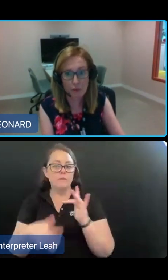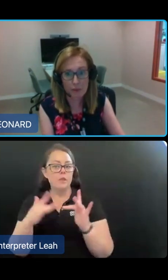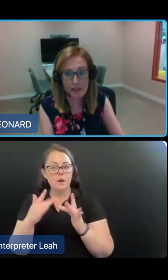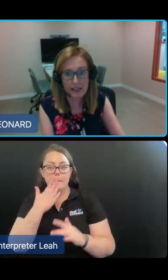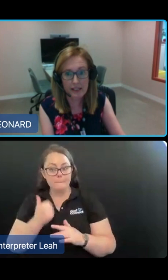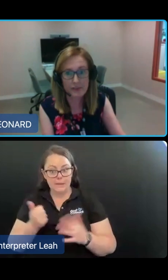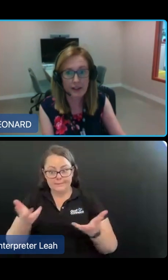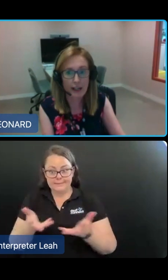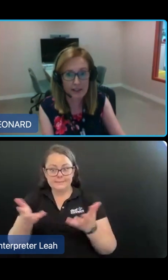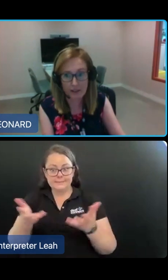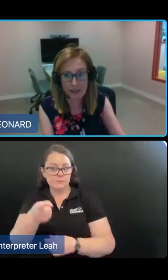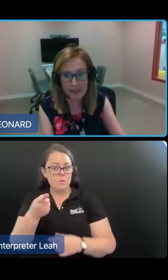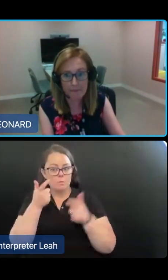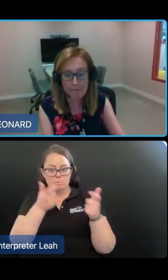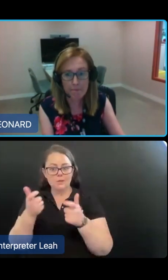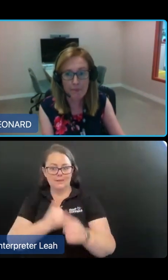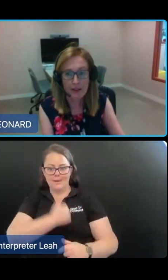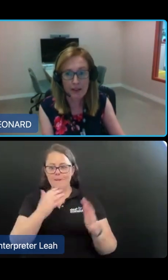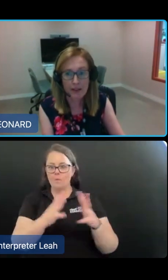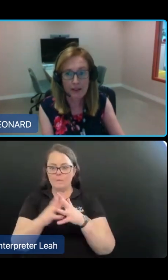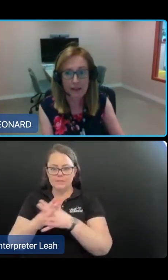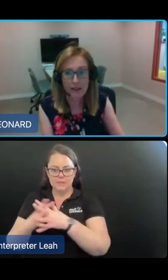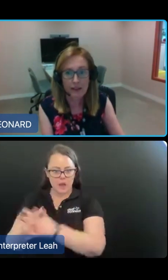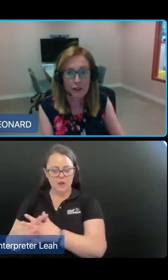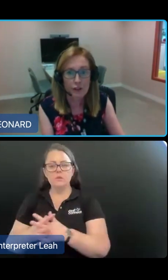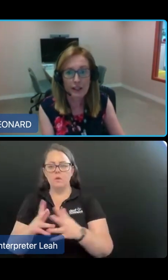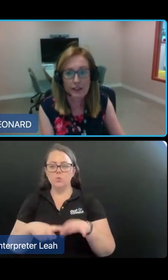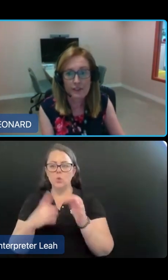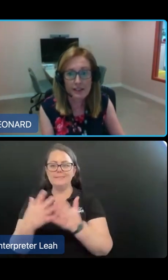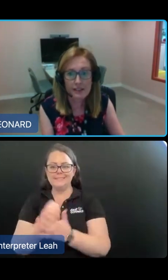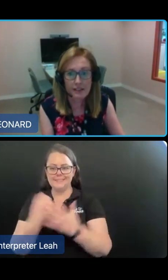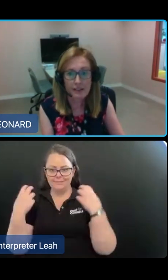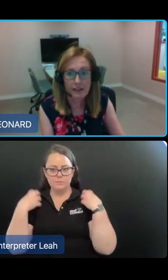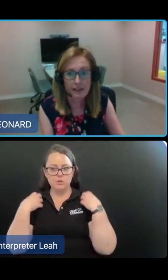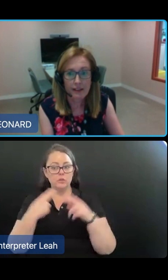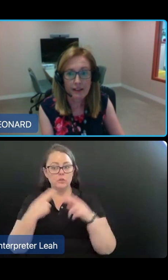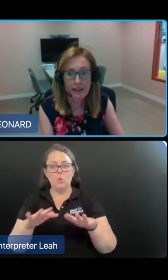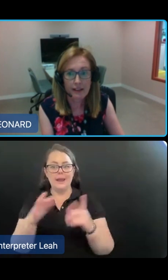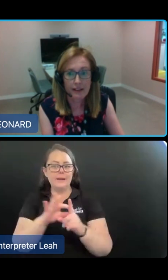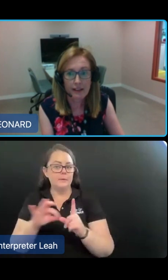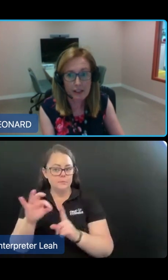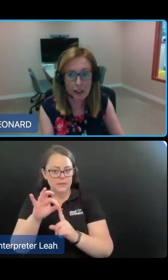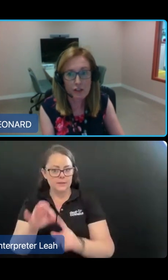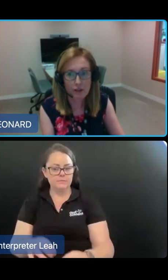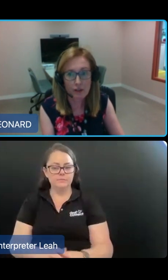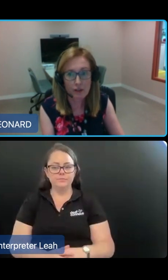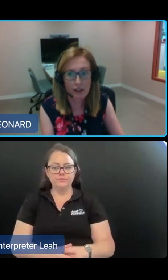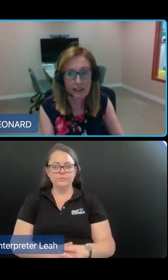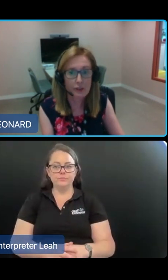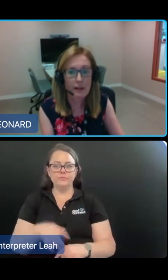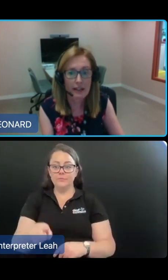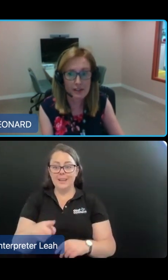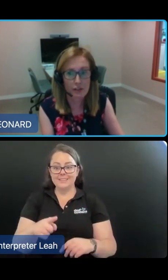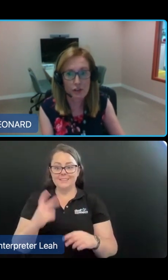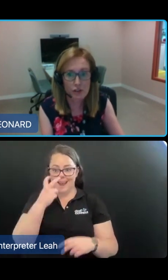Commission's websites for updates on this. You can visit their website, agedcarequality.gov